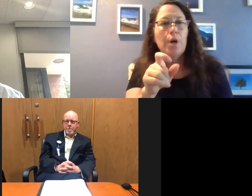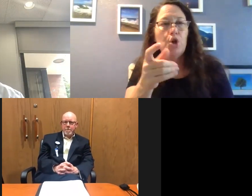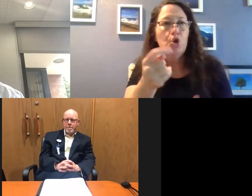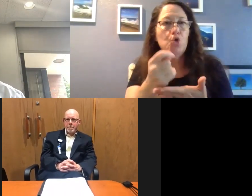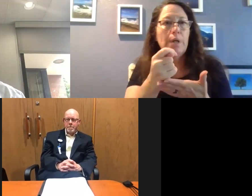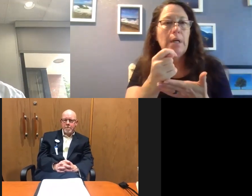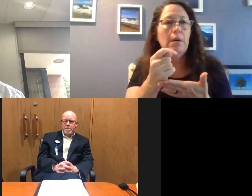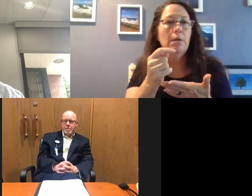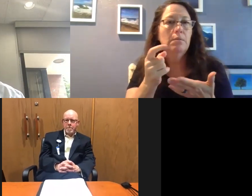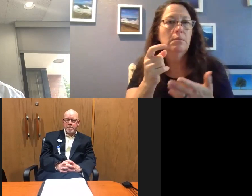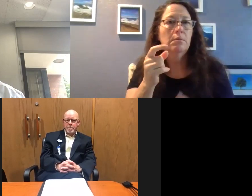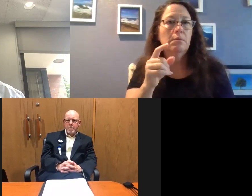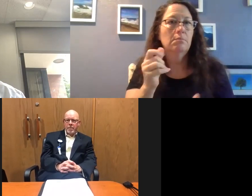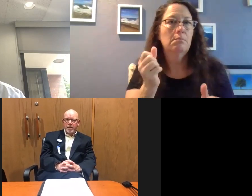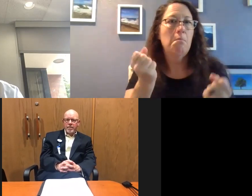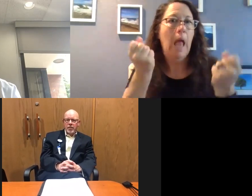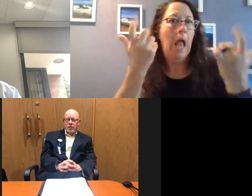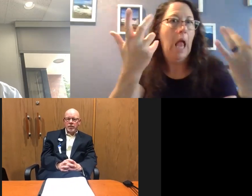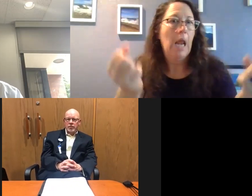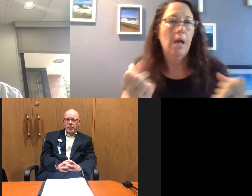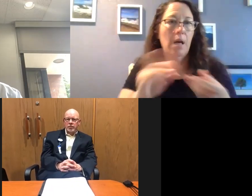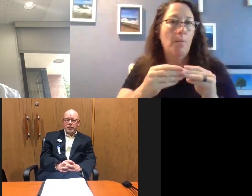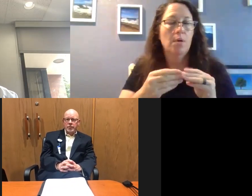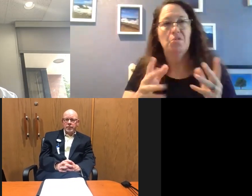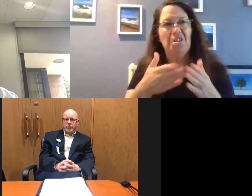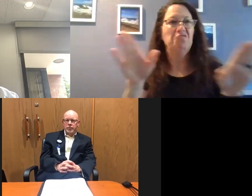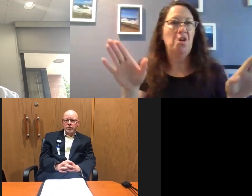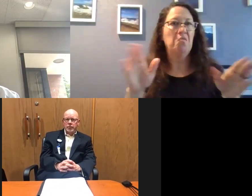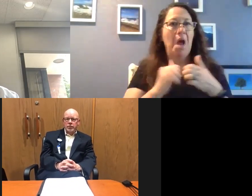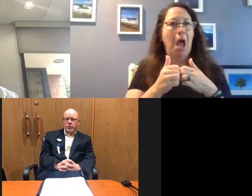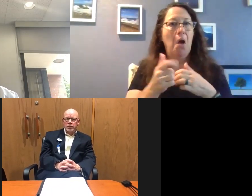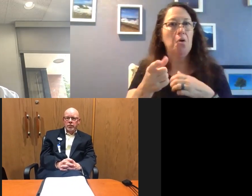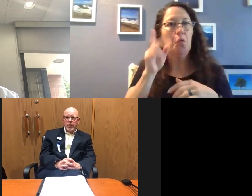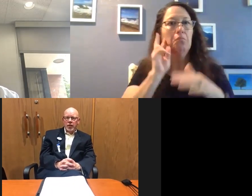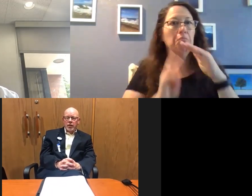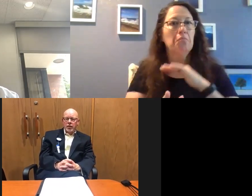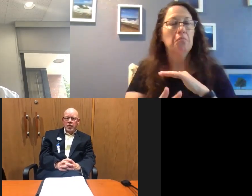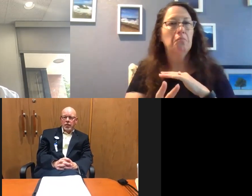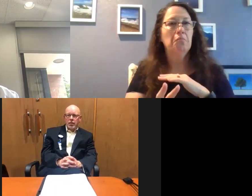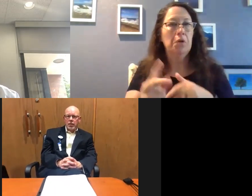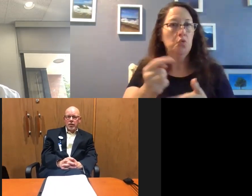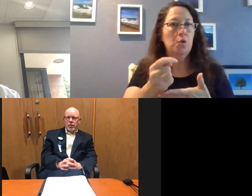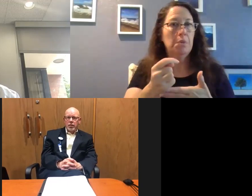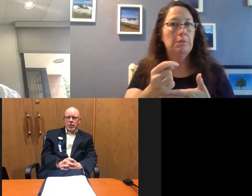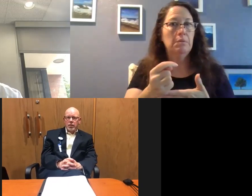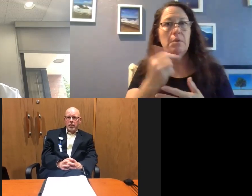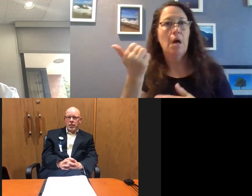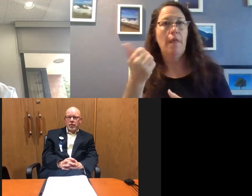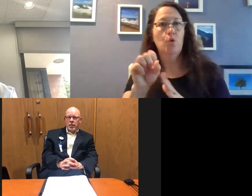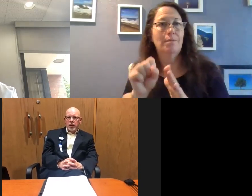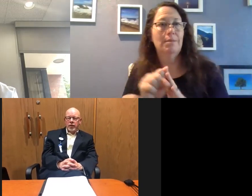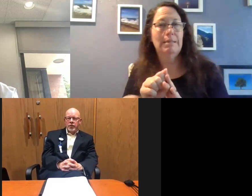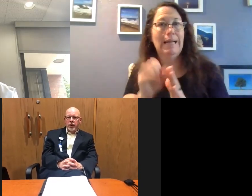How would your routines change? So maybe generally speaking, how would you anticipate some of those things as you are seeing in some of the other states?